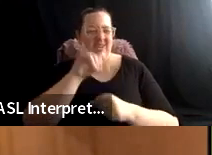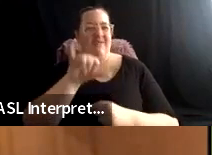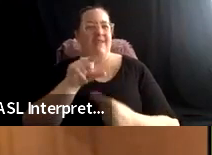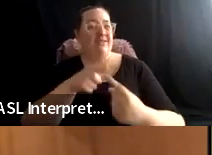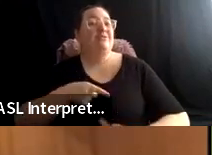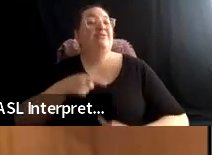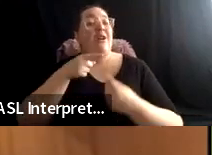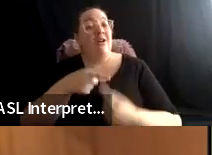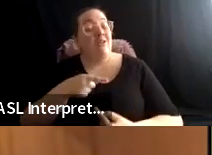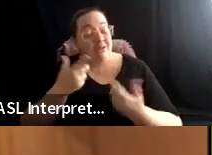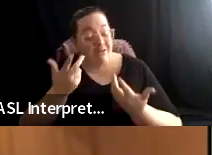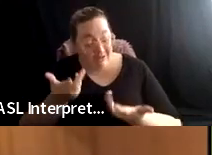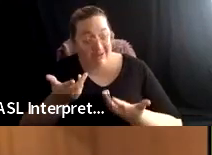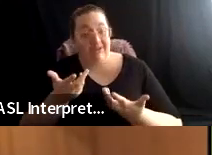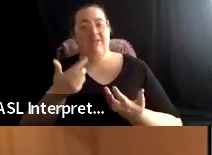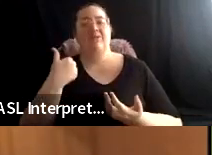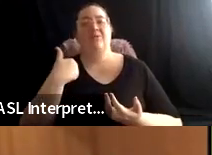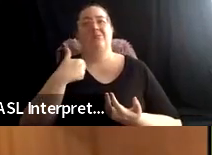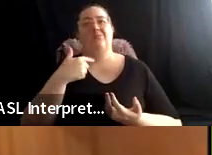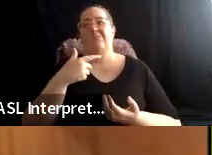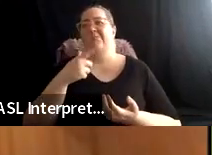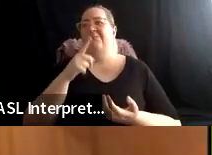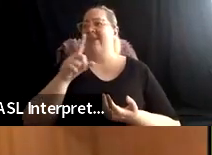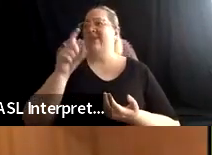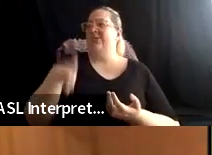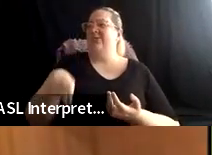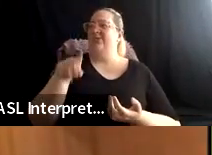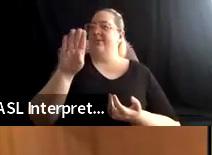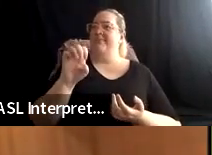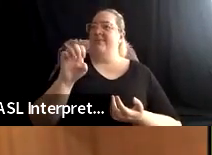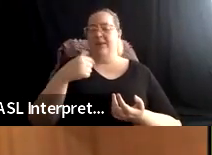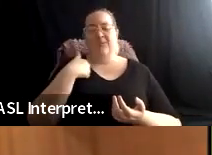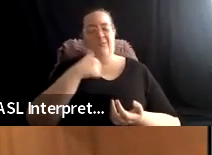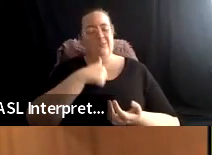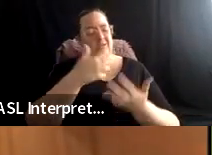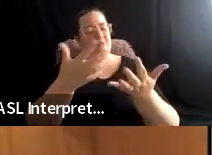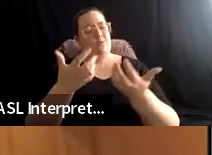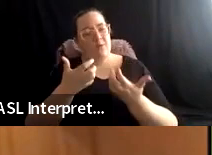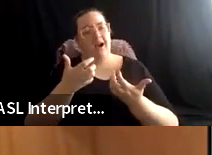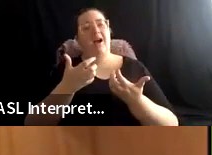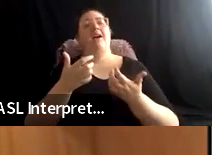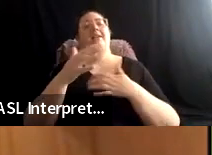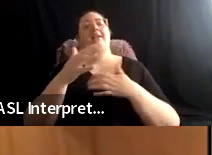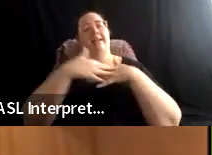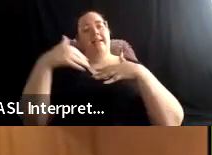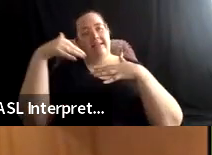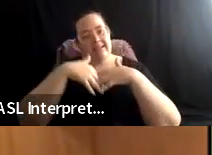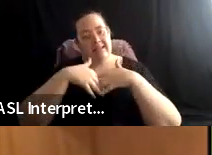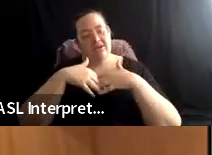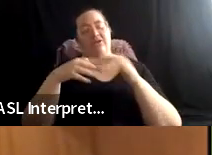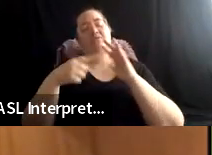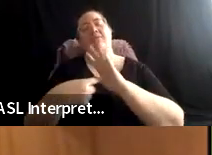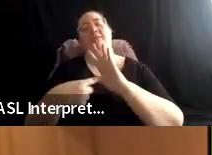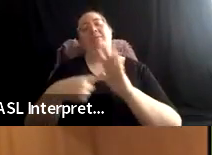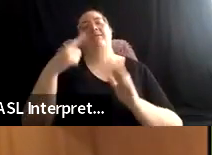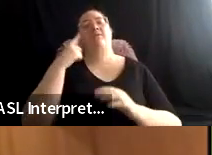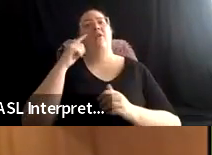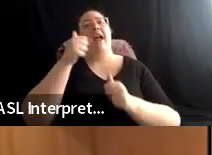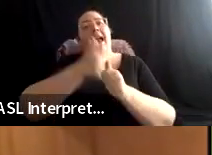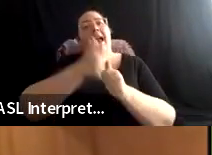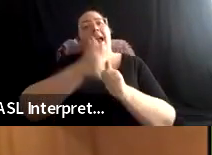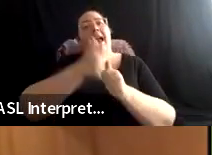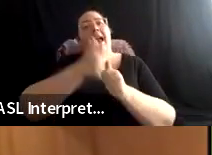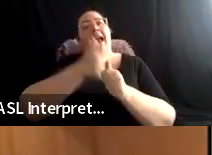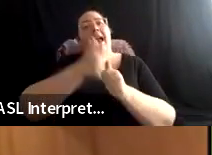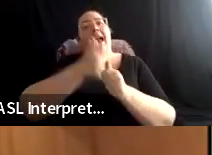that there should be, there must be, we want there to be indigenous representation in every aspect of the organization. And that